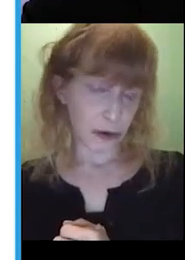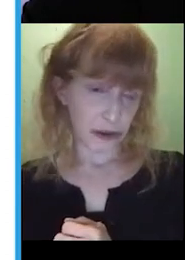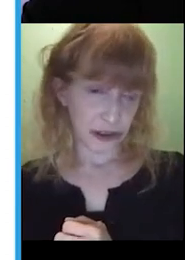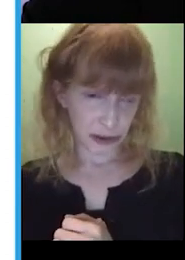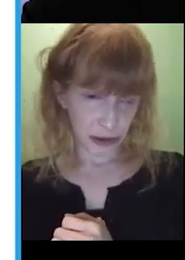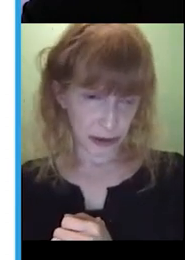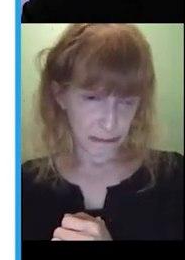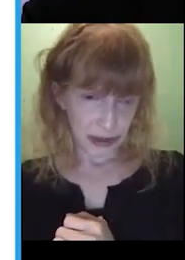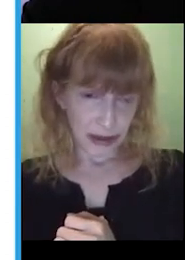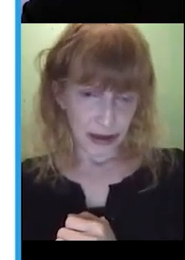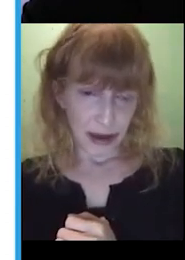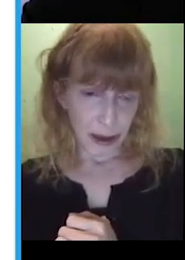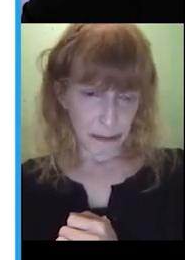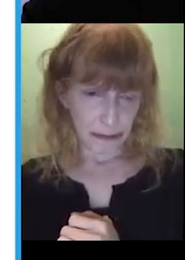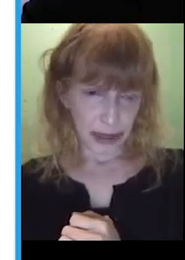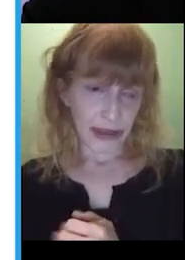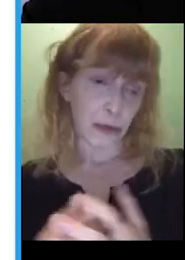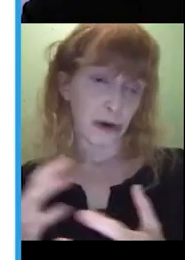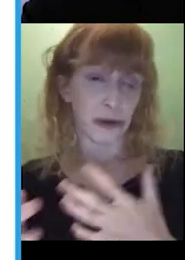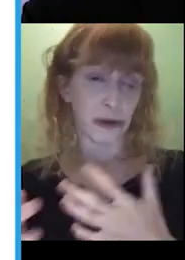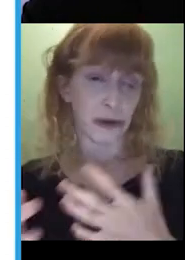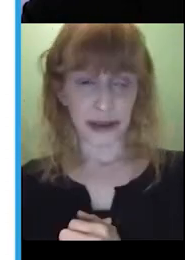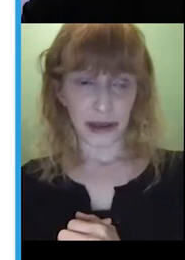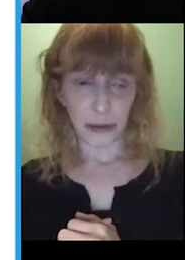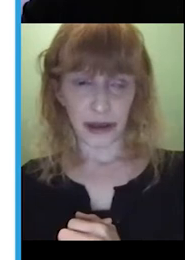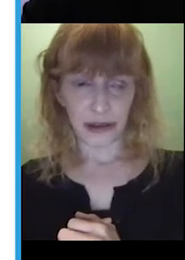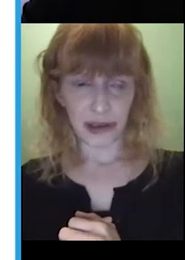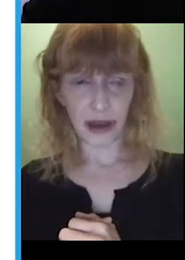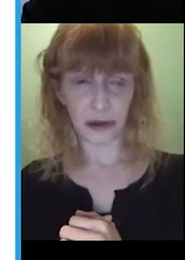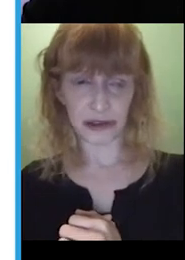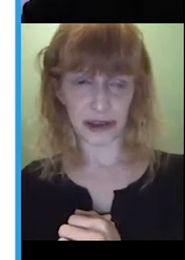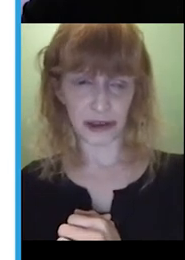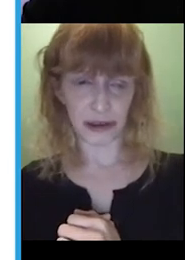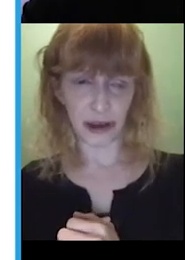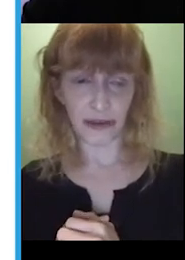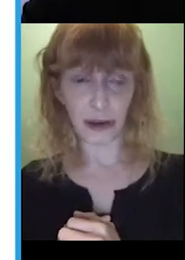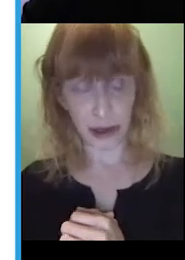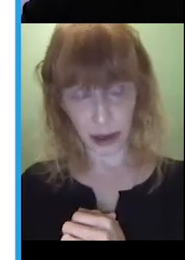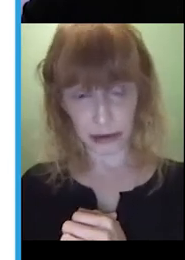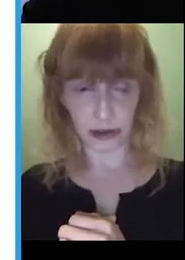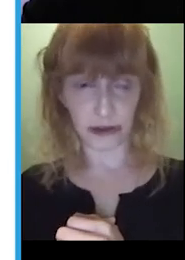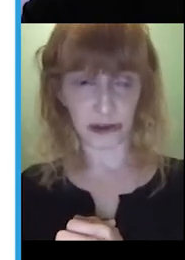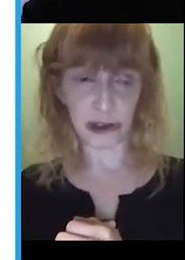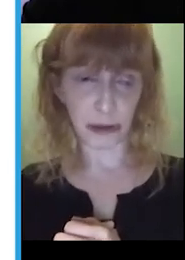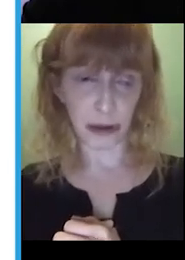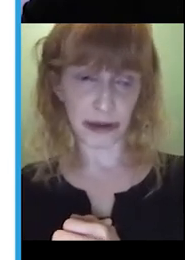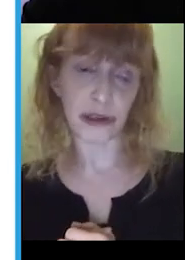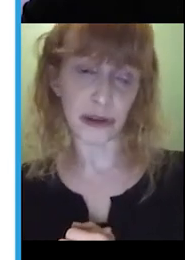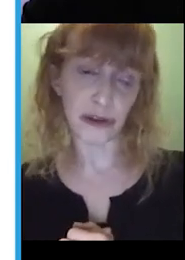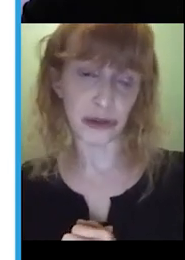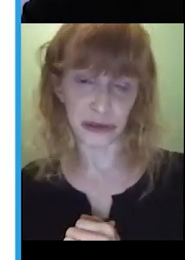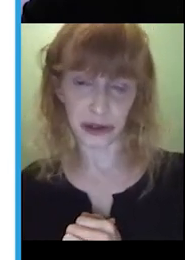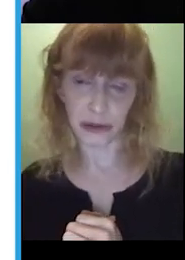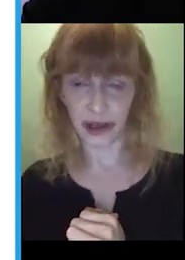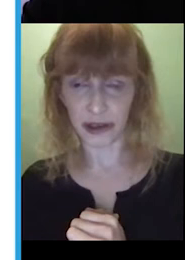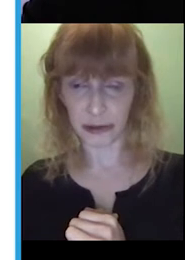or those signs rather. And then we also want to be thinking about using that vocabulary that the child might be able